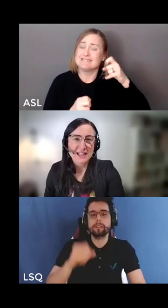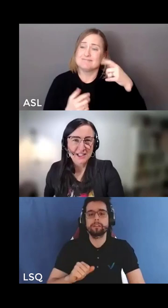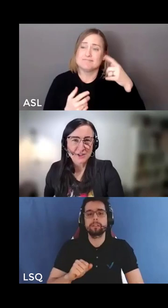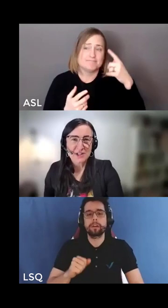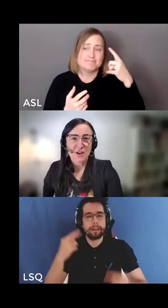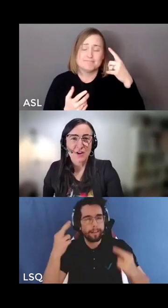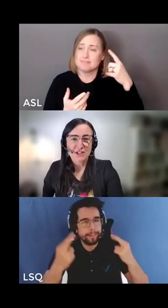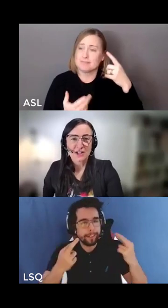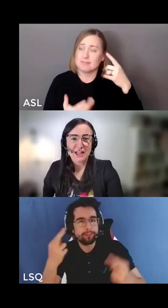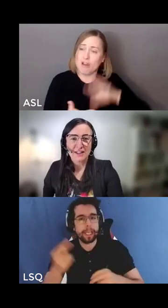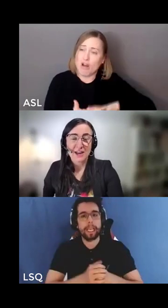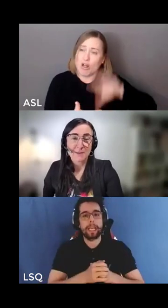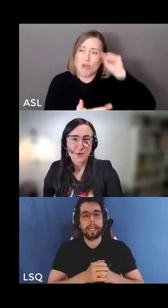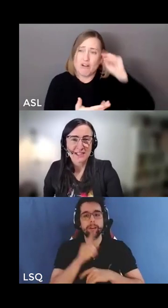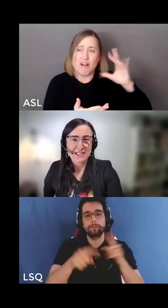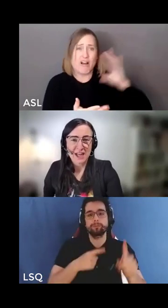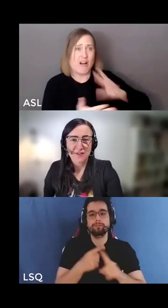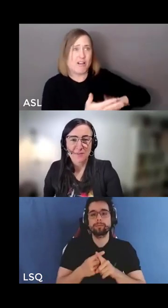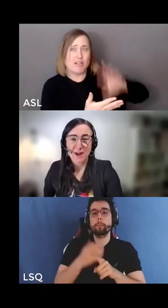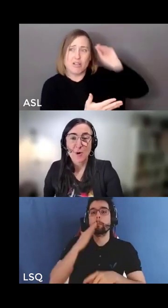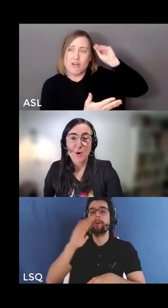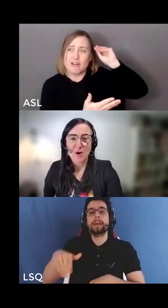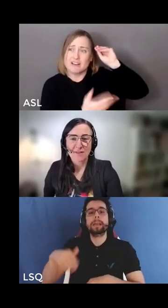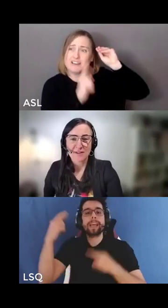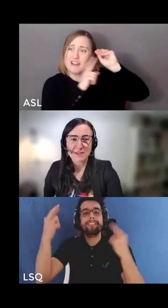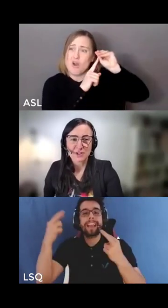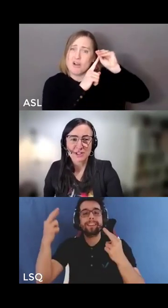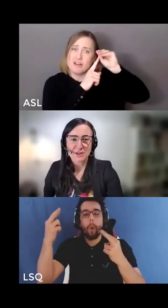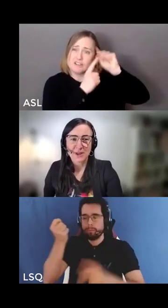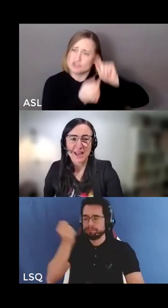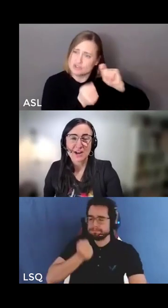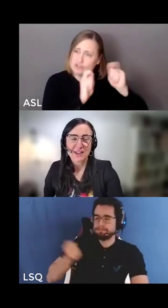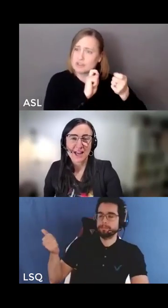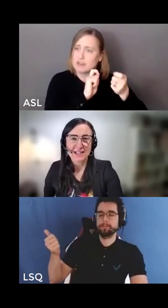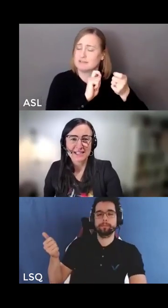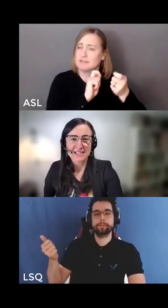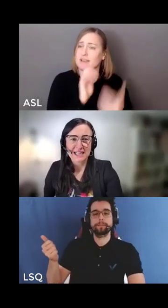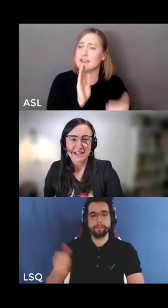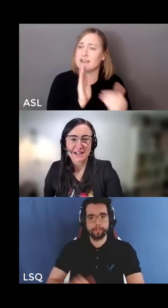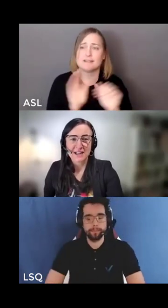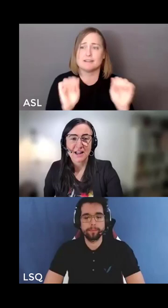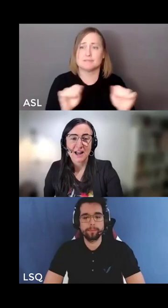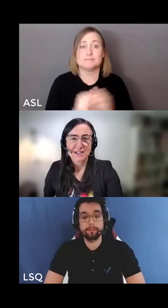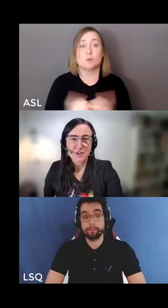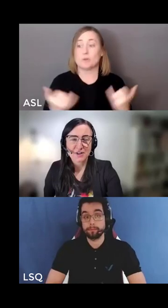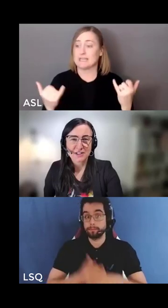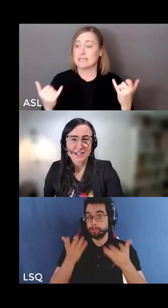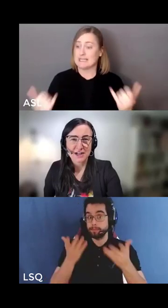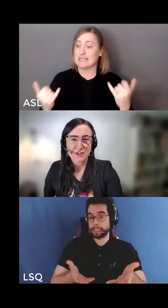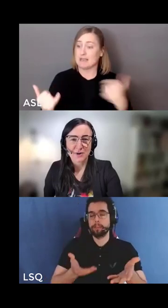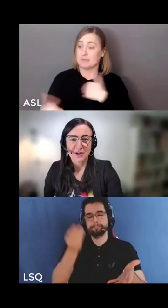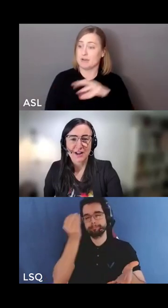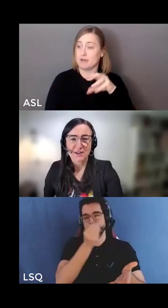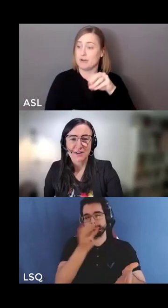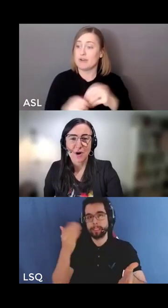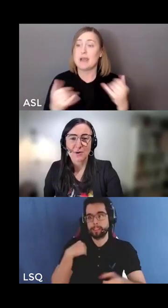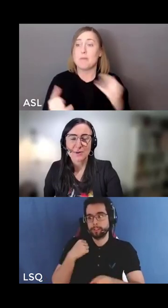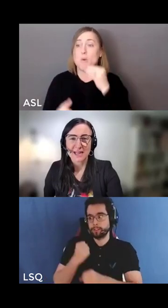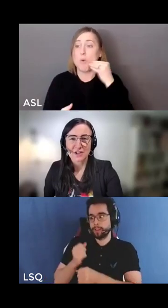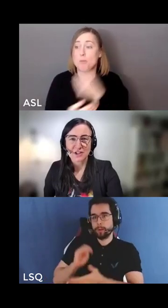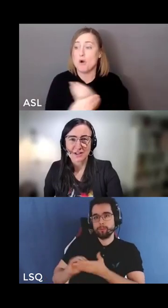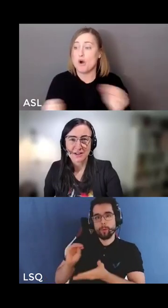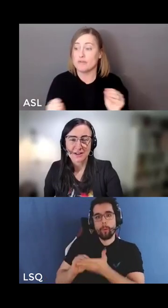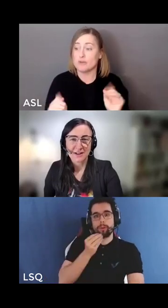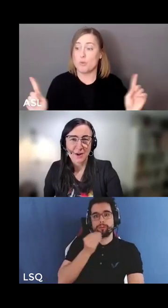I'd like to acknowledge that I'm joining today from my home office which is located on the unceded, unsurrendered territory of the